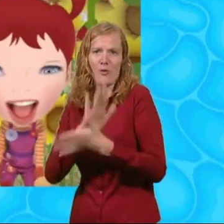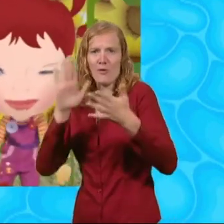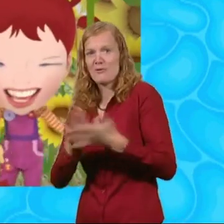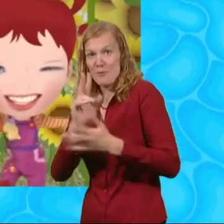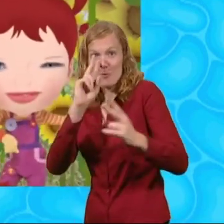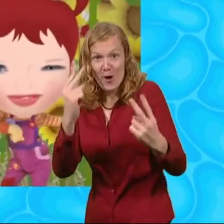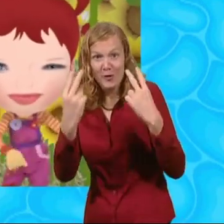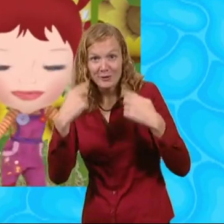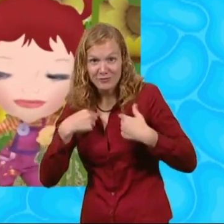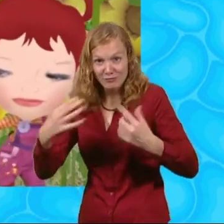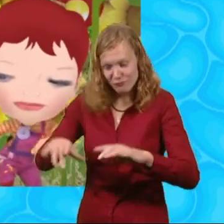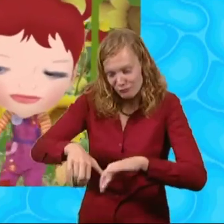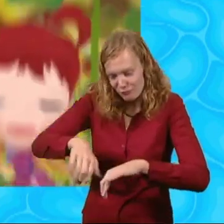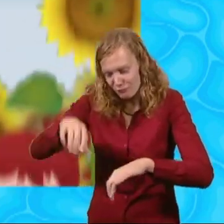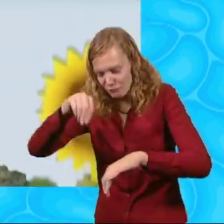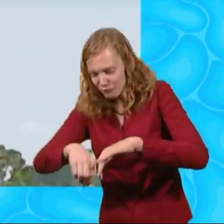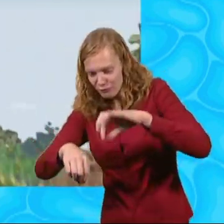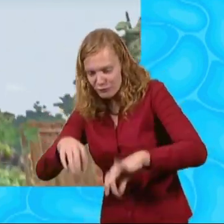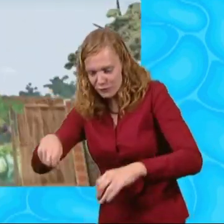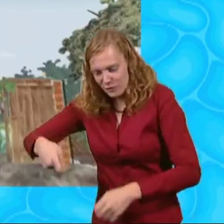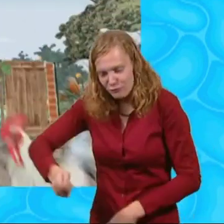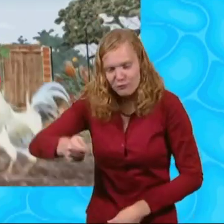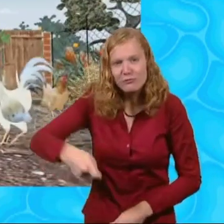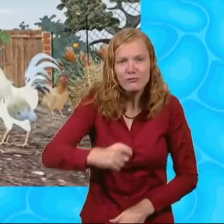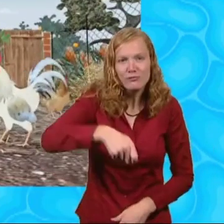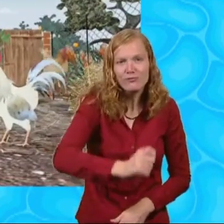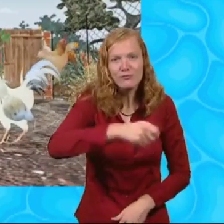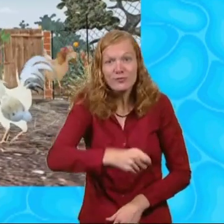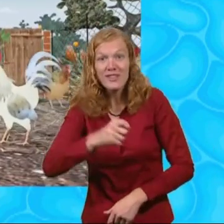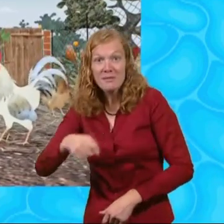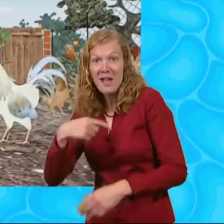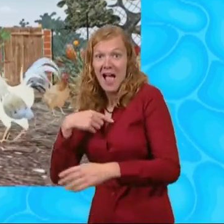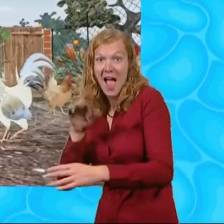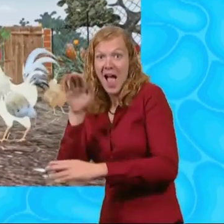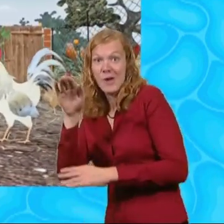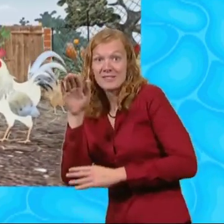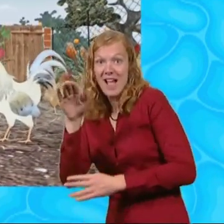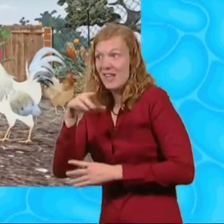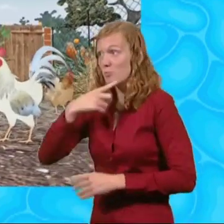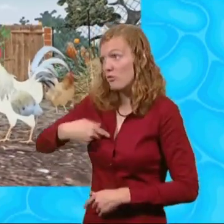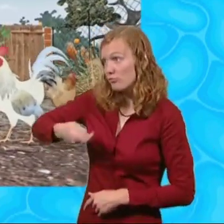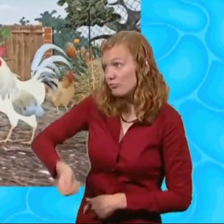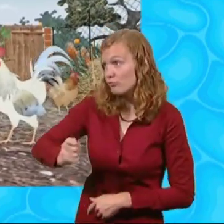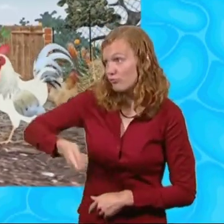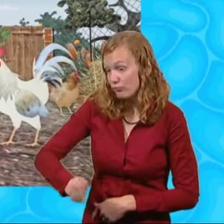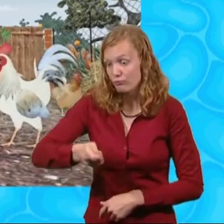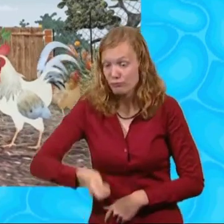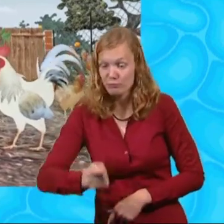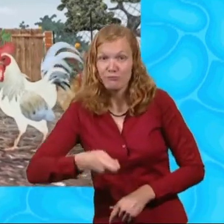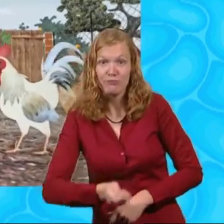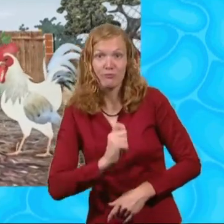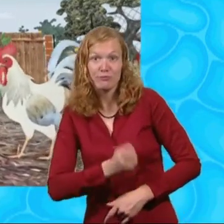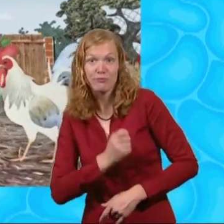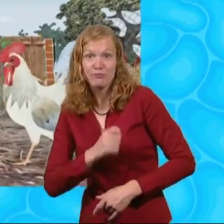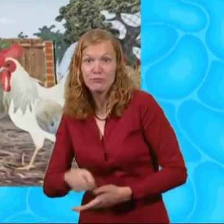grubby Go get grubby Get grubby I'm gonna burn and I'm gonna get grubby I'm gonna